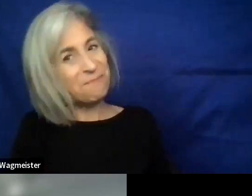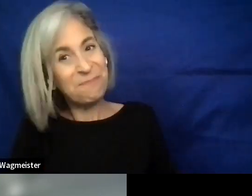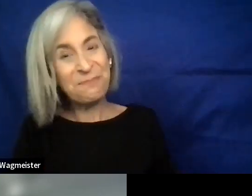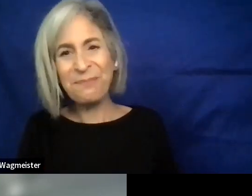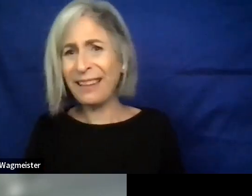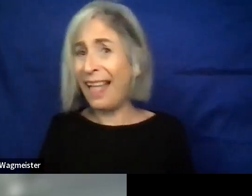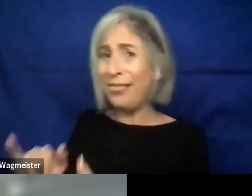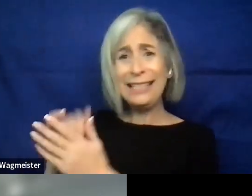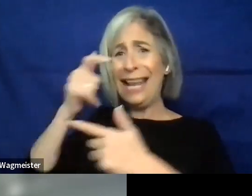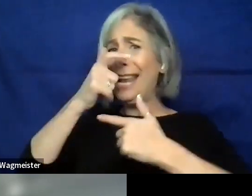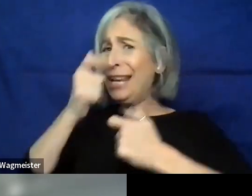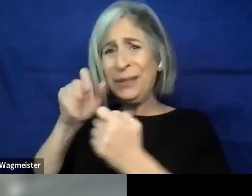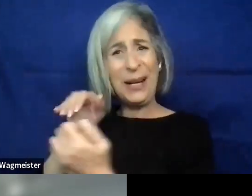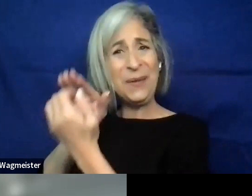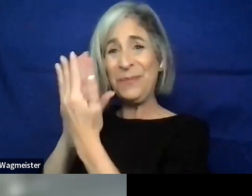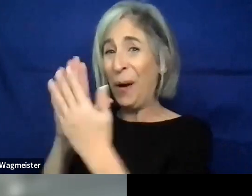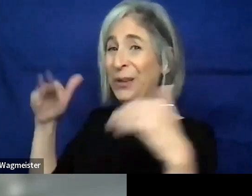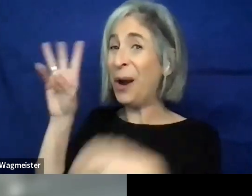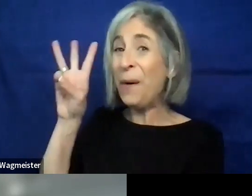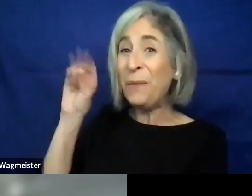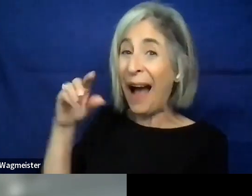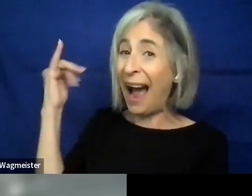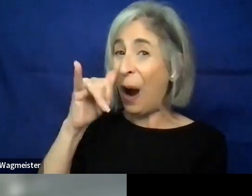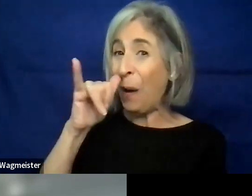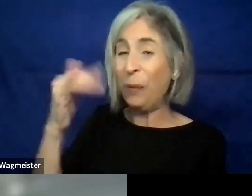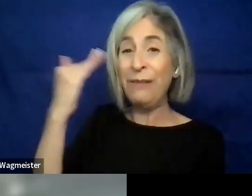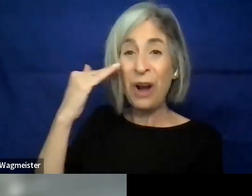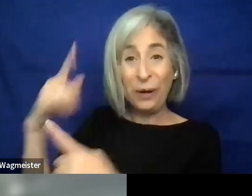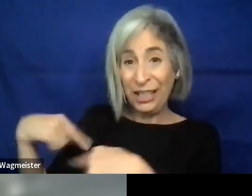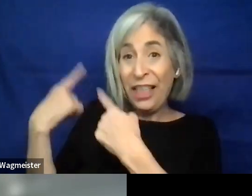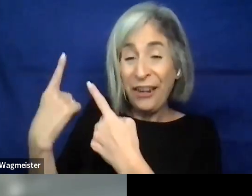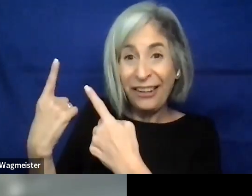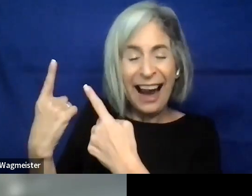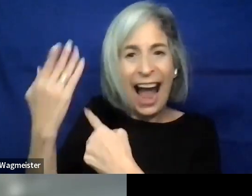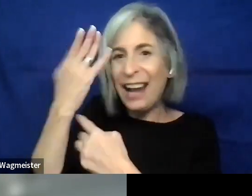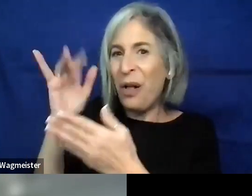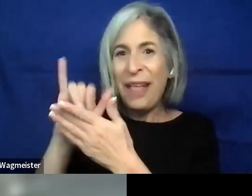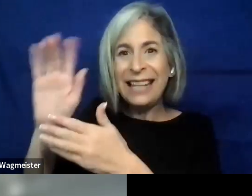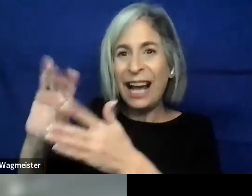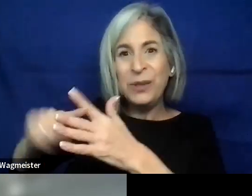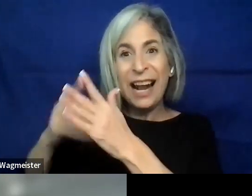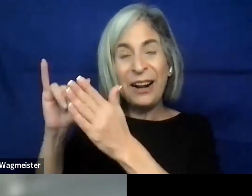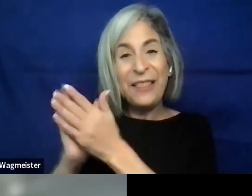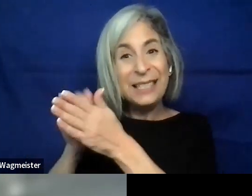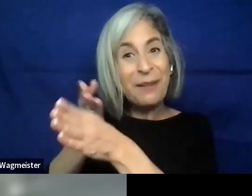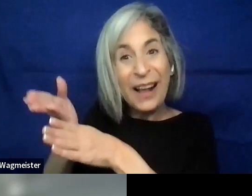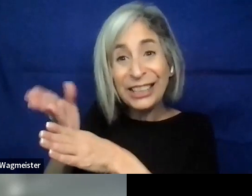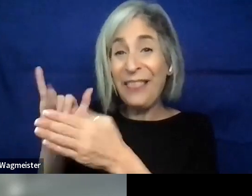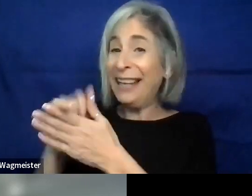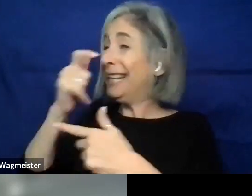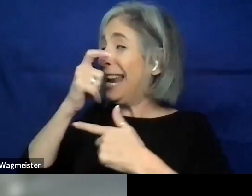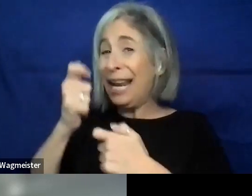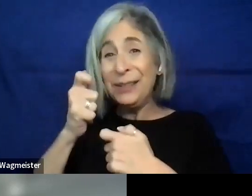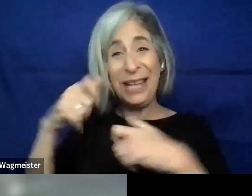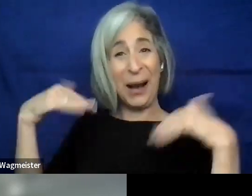That's a really interesting approach. And even though we've known one another for off and on, I didn't know that that's how you came into accessibility. And it's really interesting.